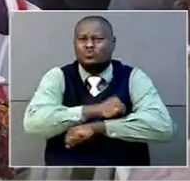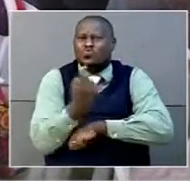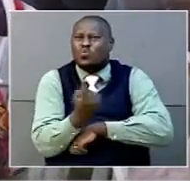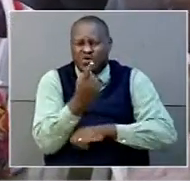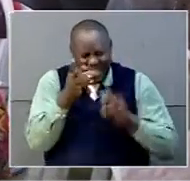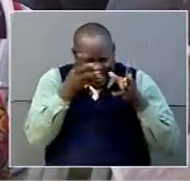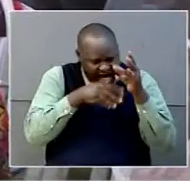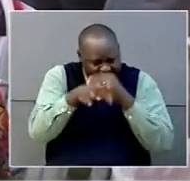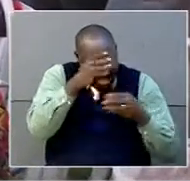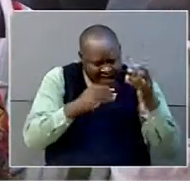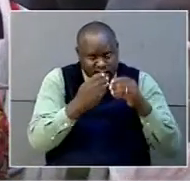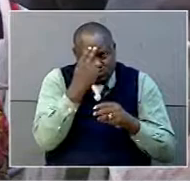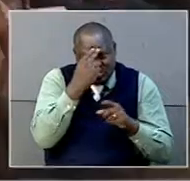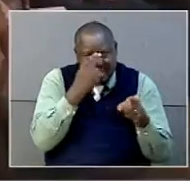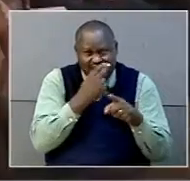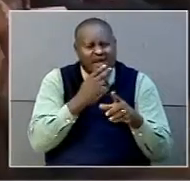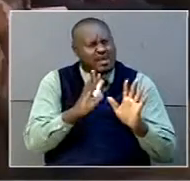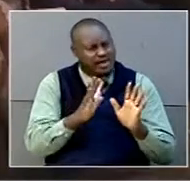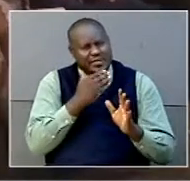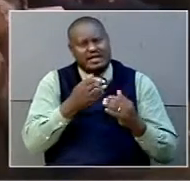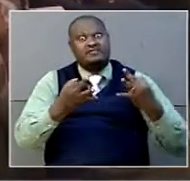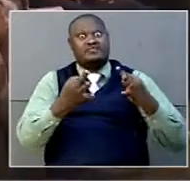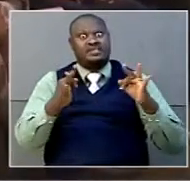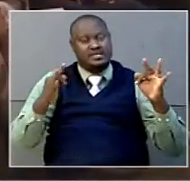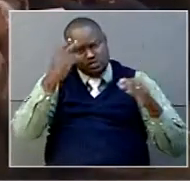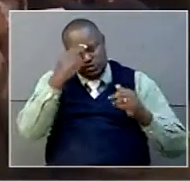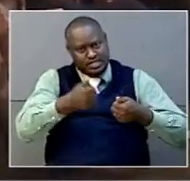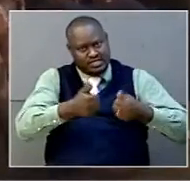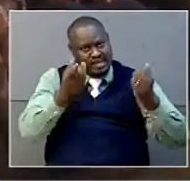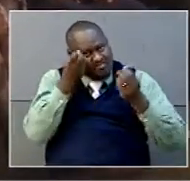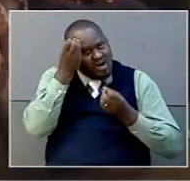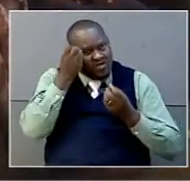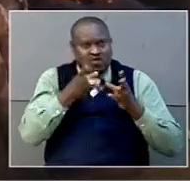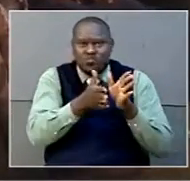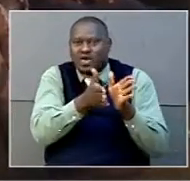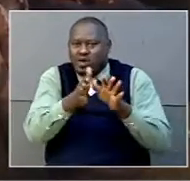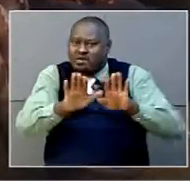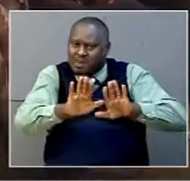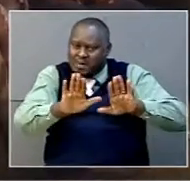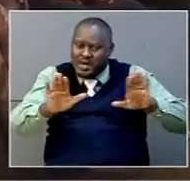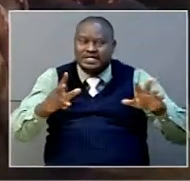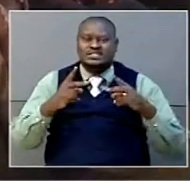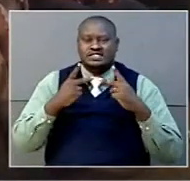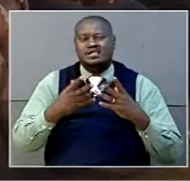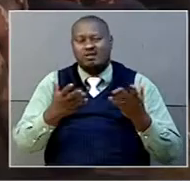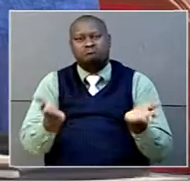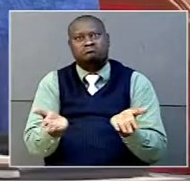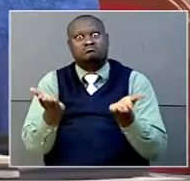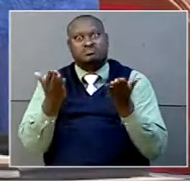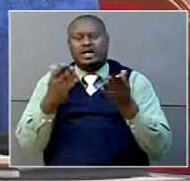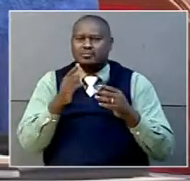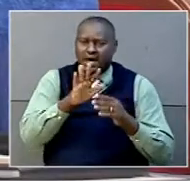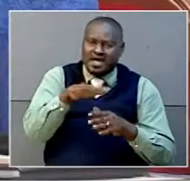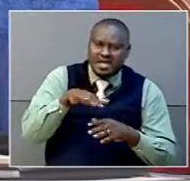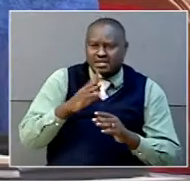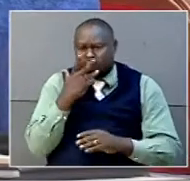academic work, but also one that encourages students to succeed and beautify whenever they live. The